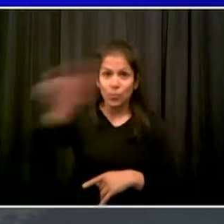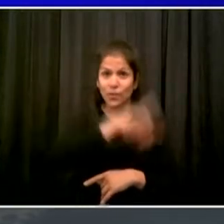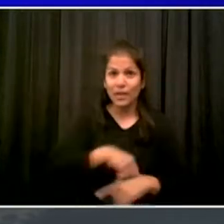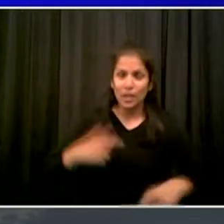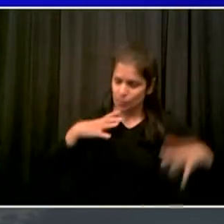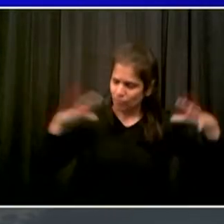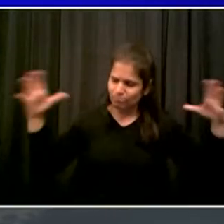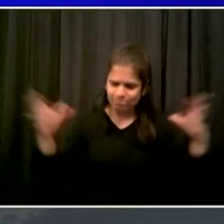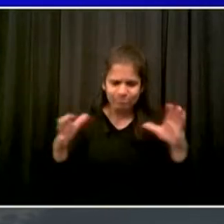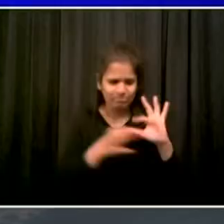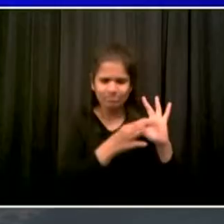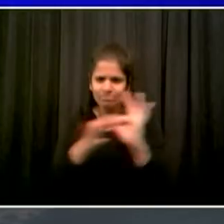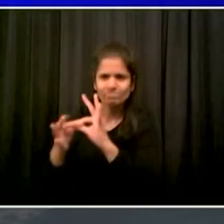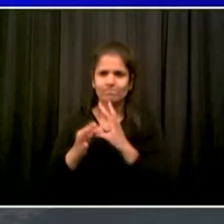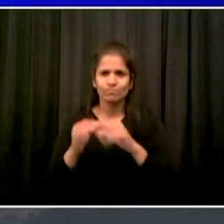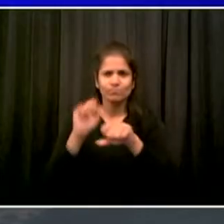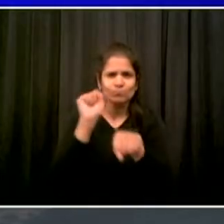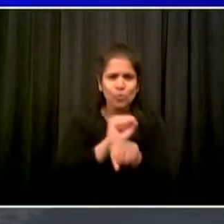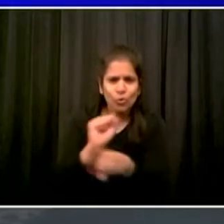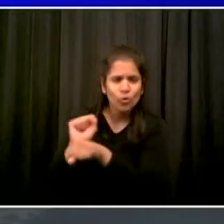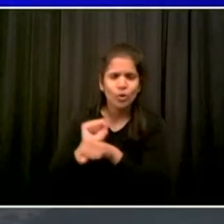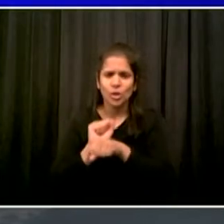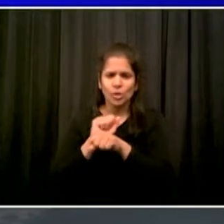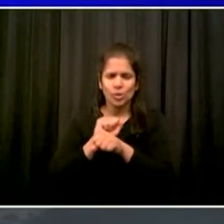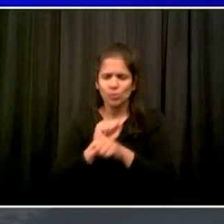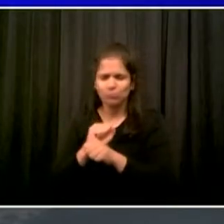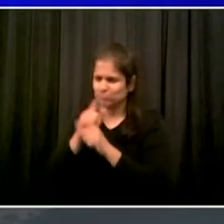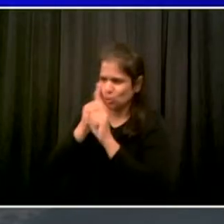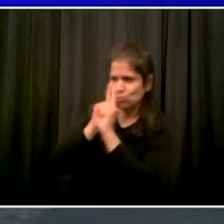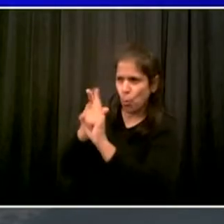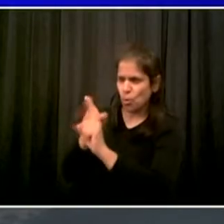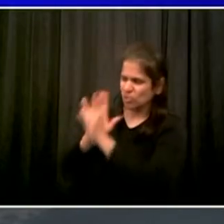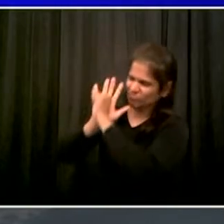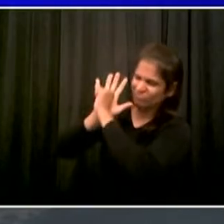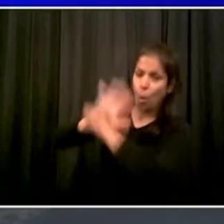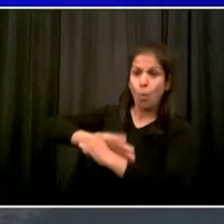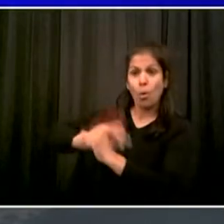so we could get to phase one. And tomorrow morning will be a very important day in the history of this city.